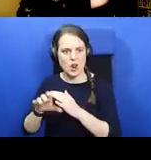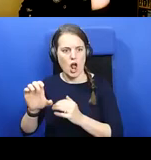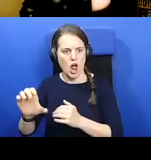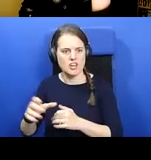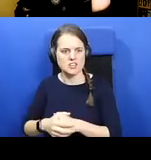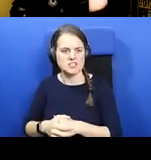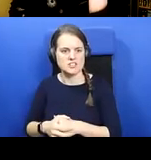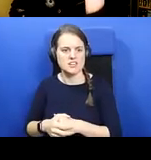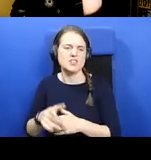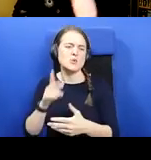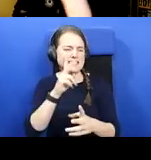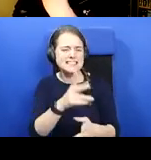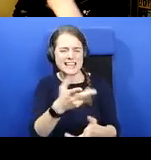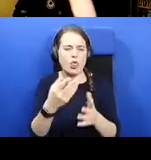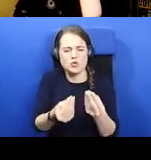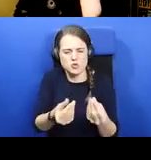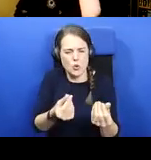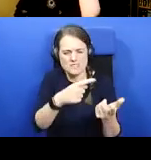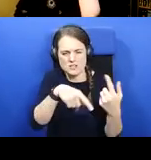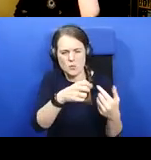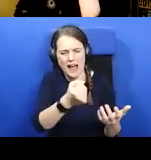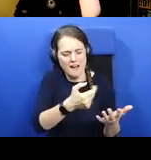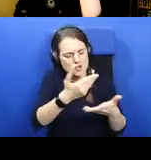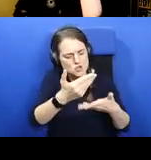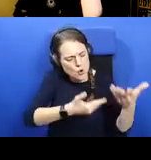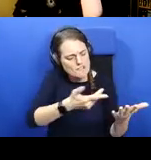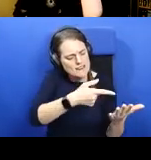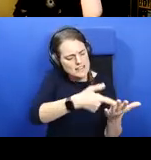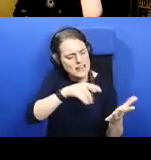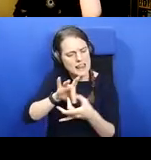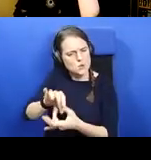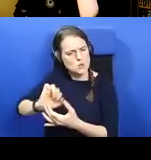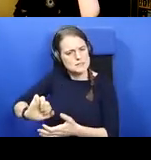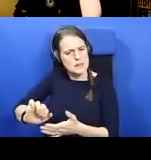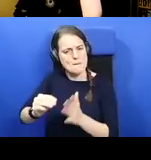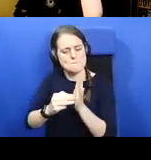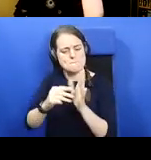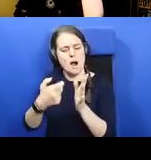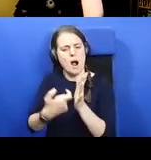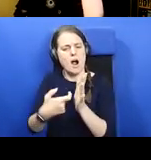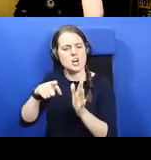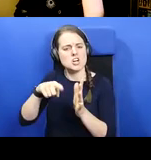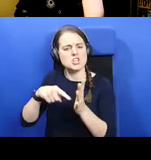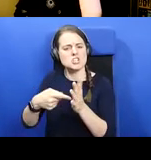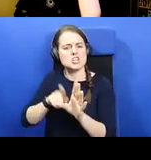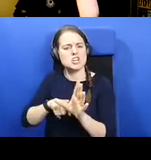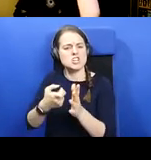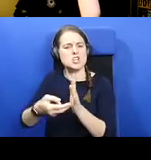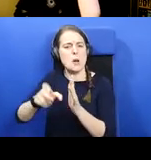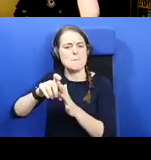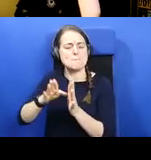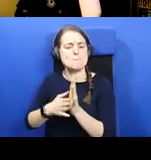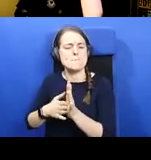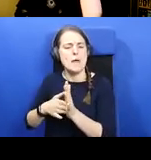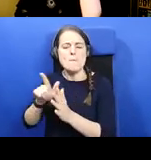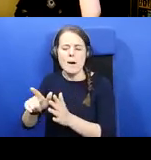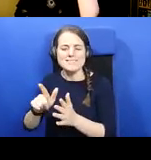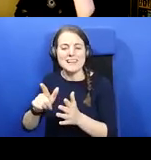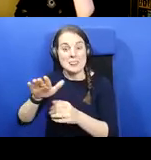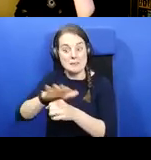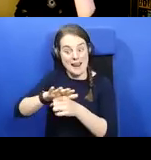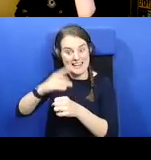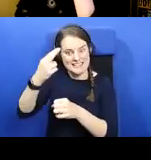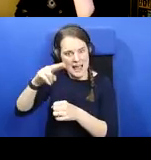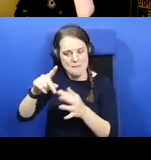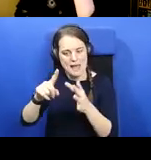the sources that we have and stories about his martyrdom. But the place name Egg, they become very confused by.